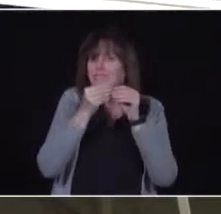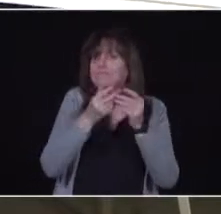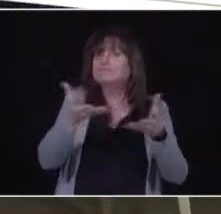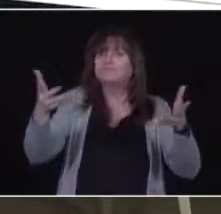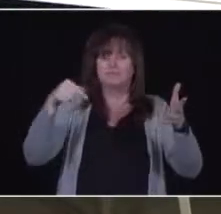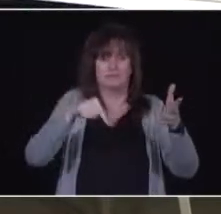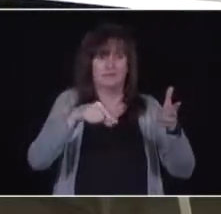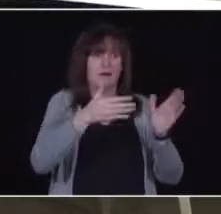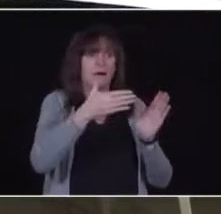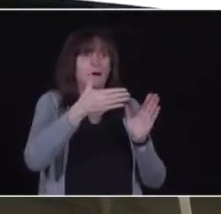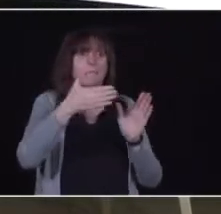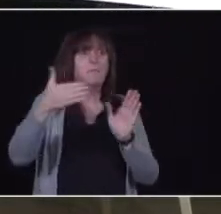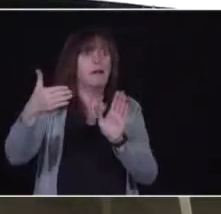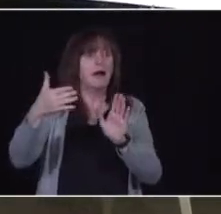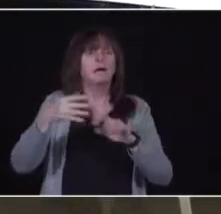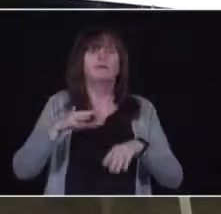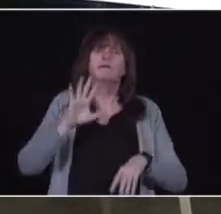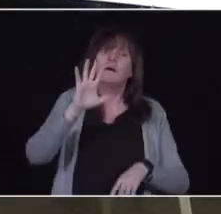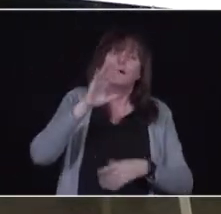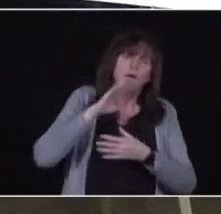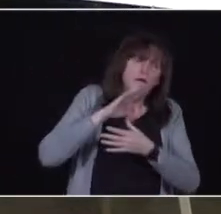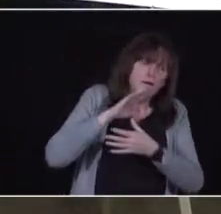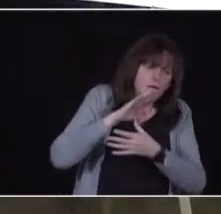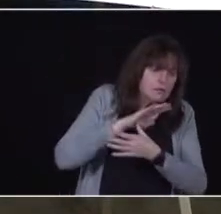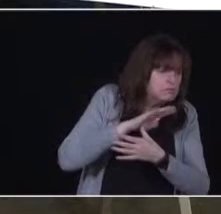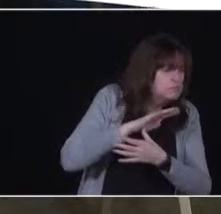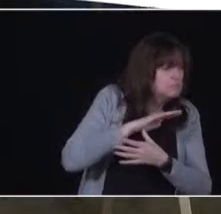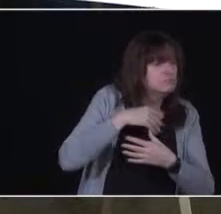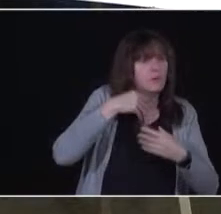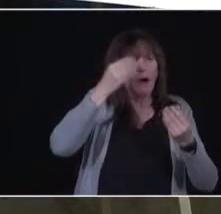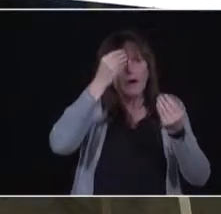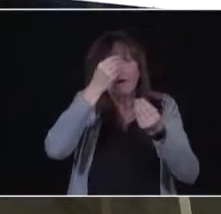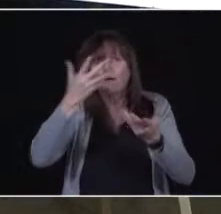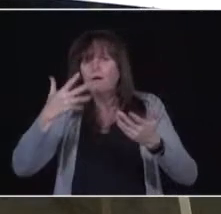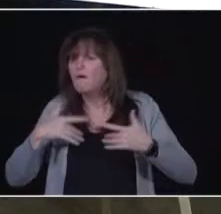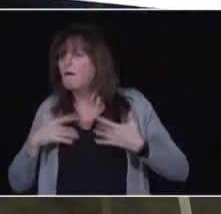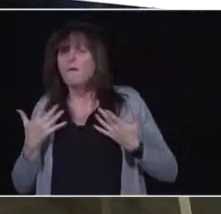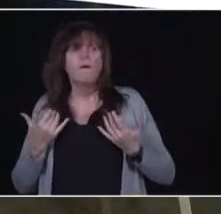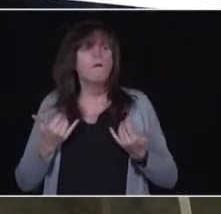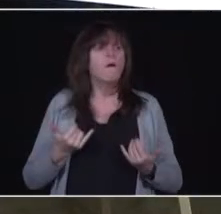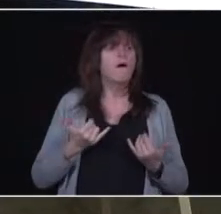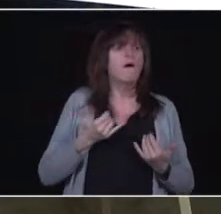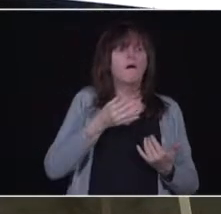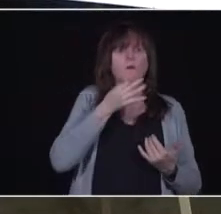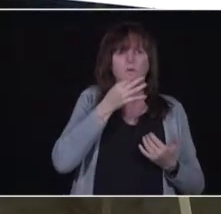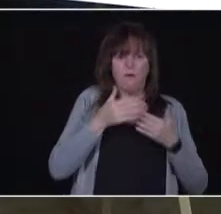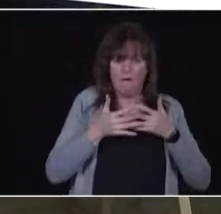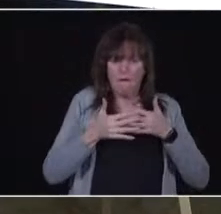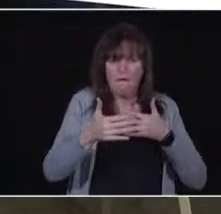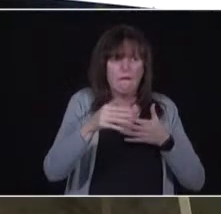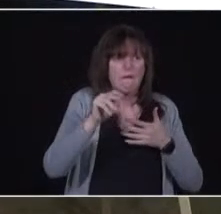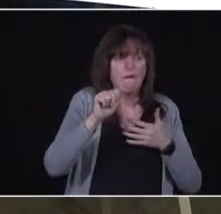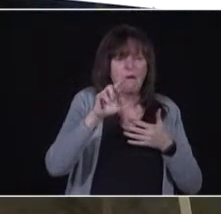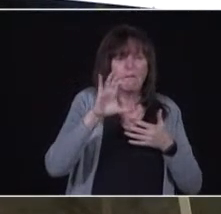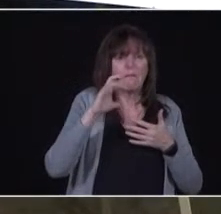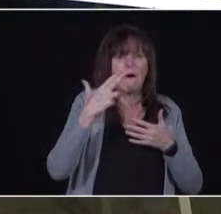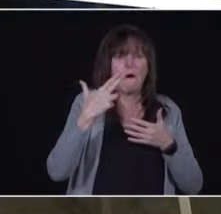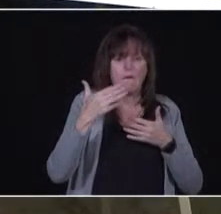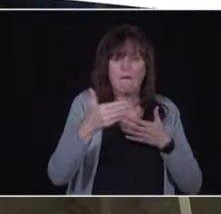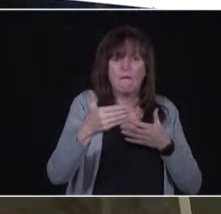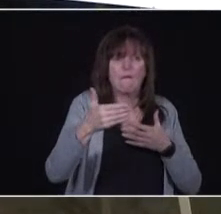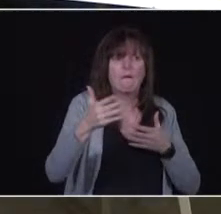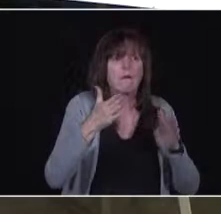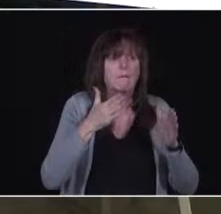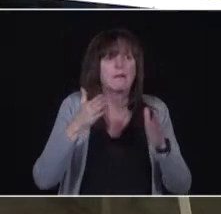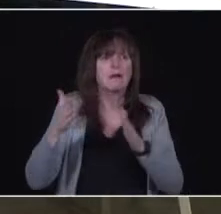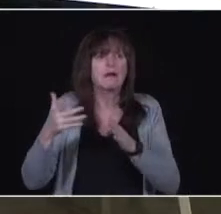all, walk to where we are right now, where we going in the very near future, that is to say March, and then the plan itself and how we rolling it